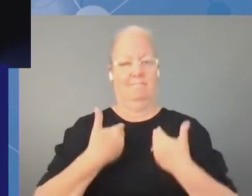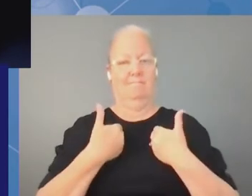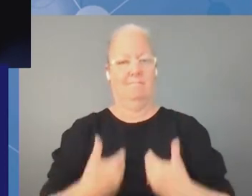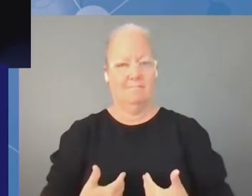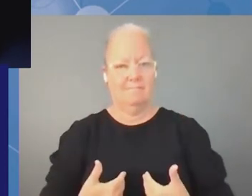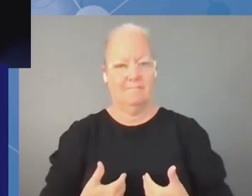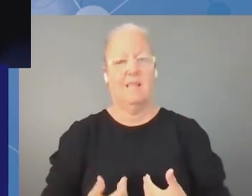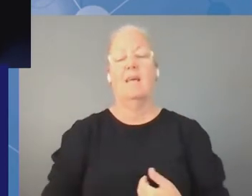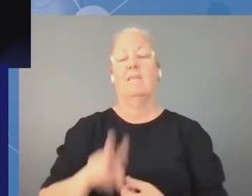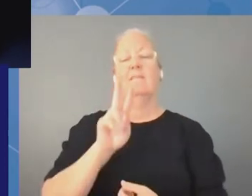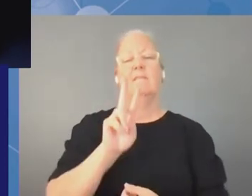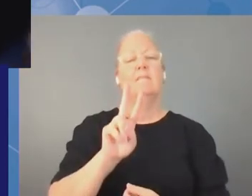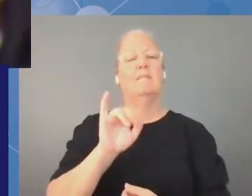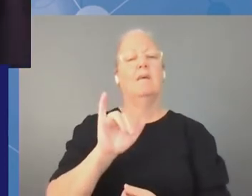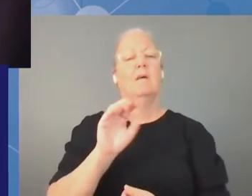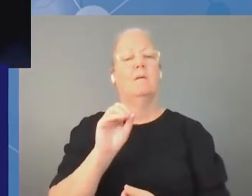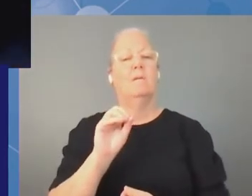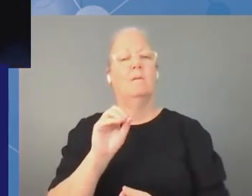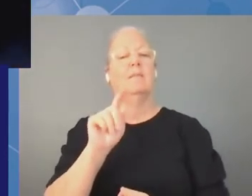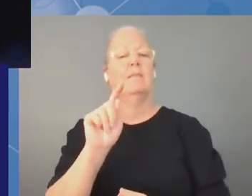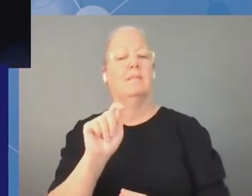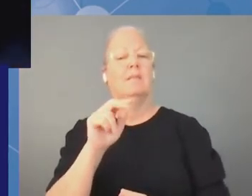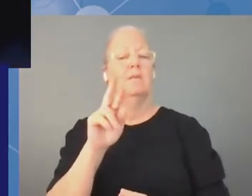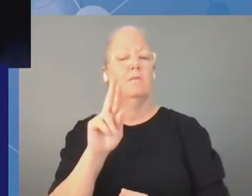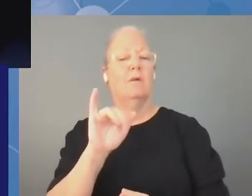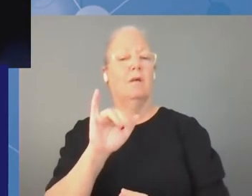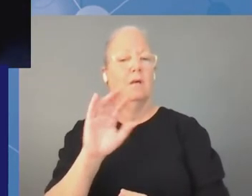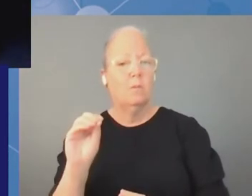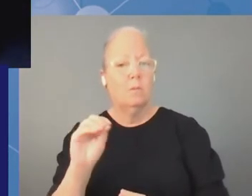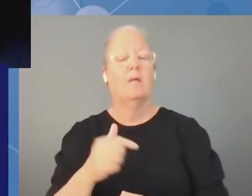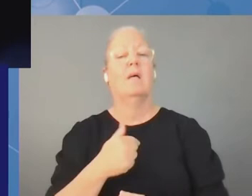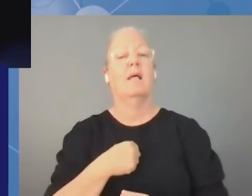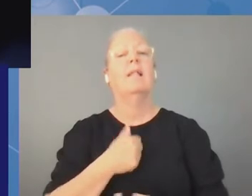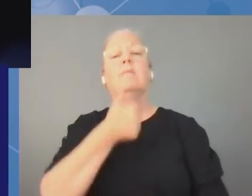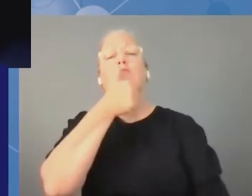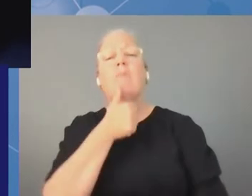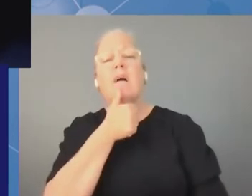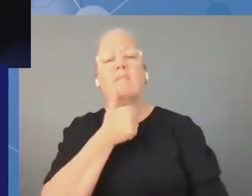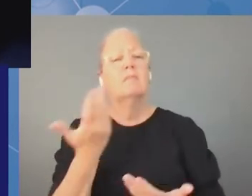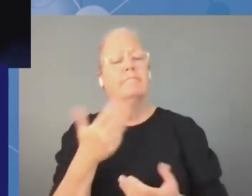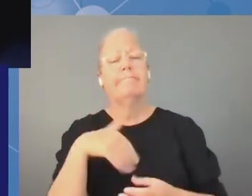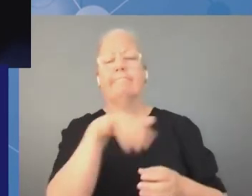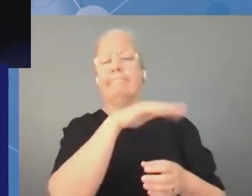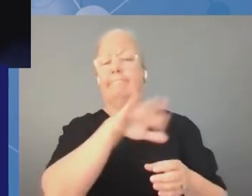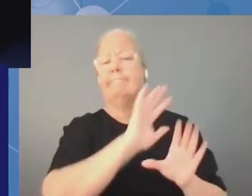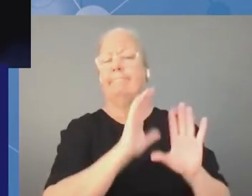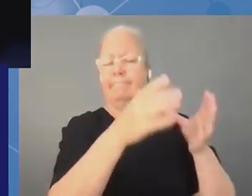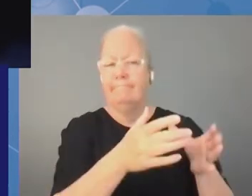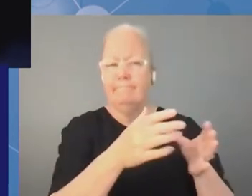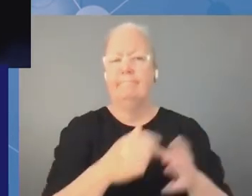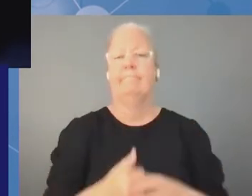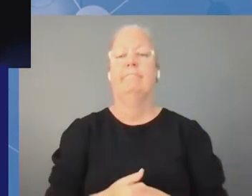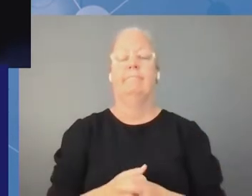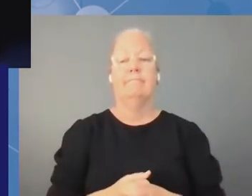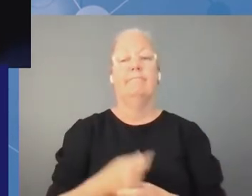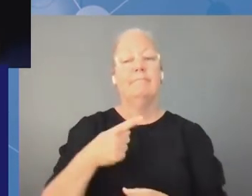structure of the format because well first of all again i think we should congratulate the mag and the host country and all the staff here they have worked hard for